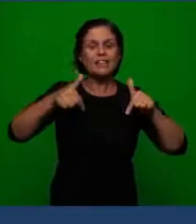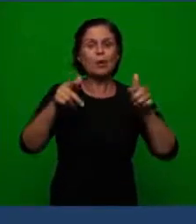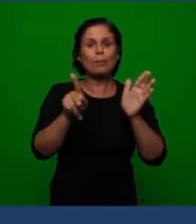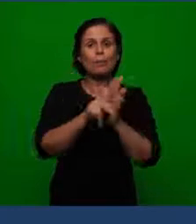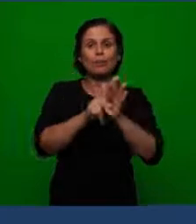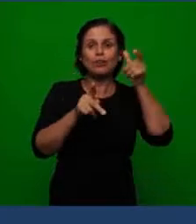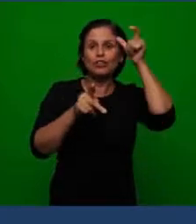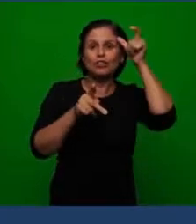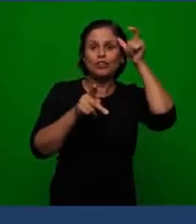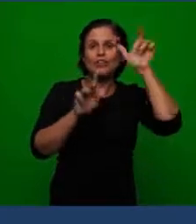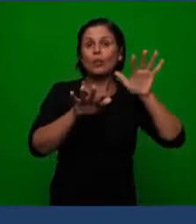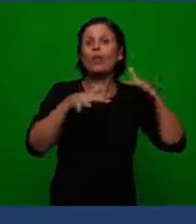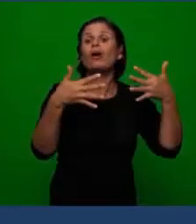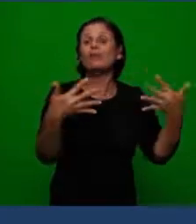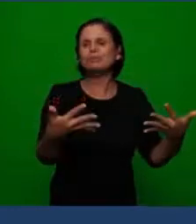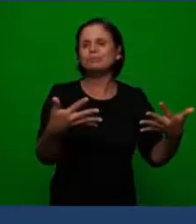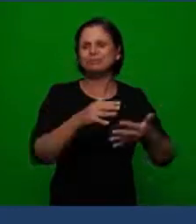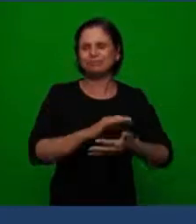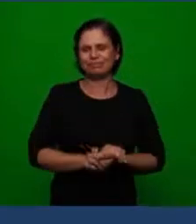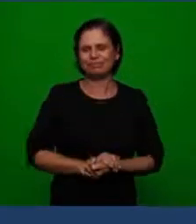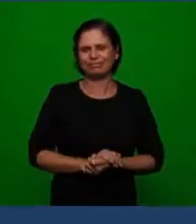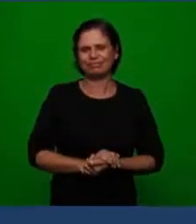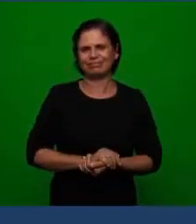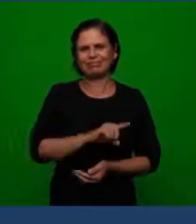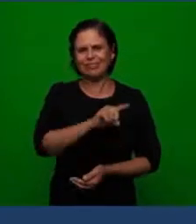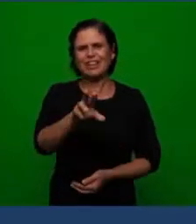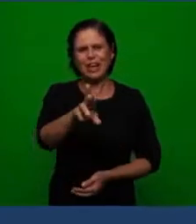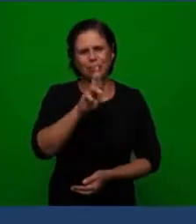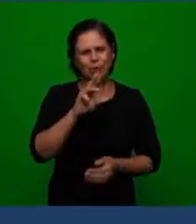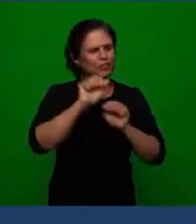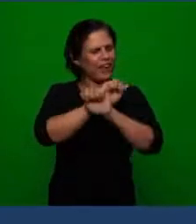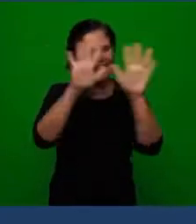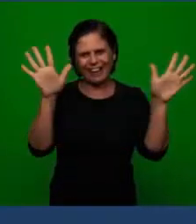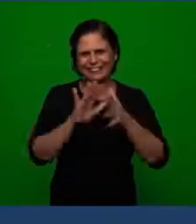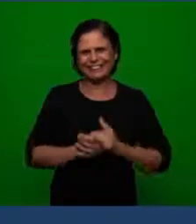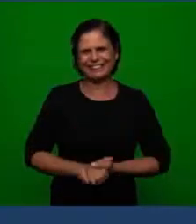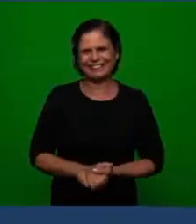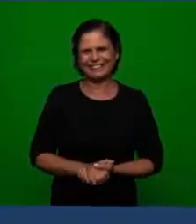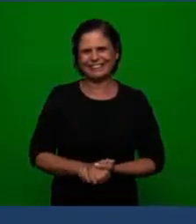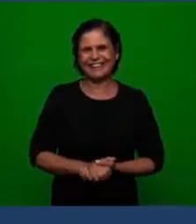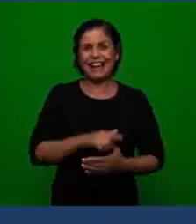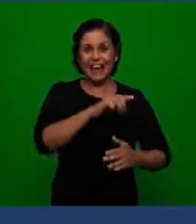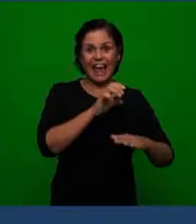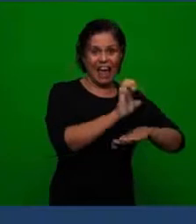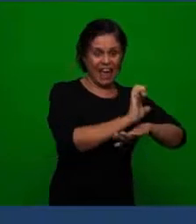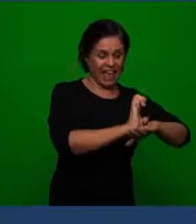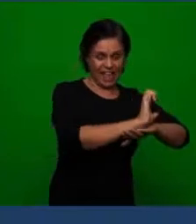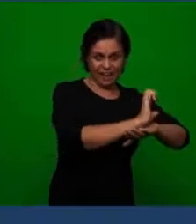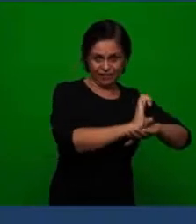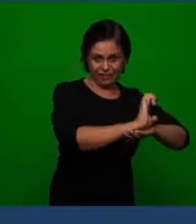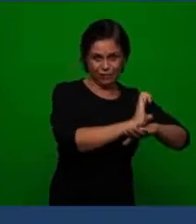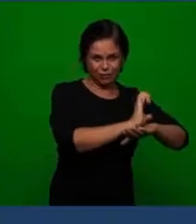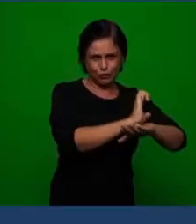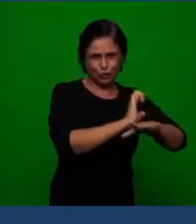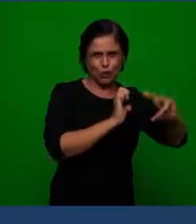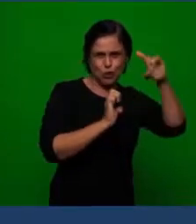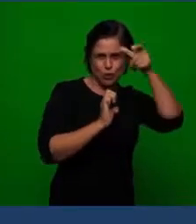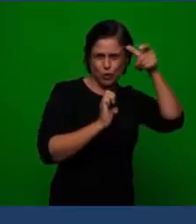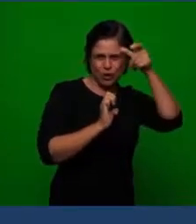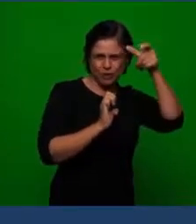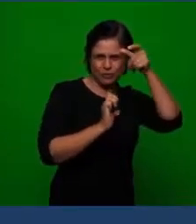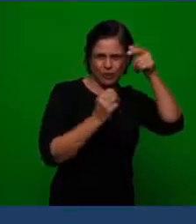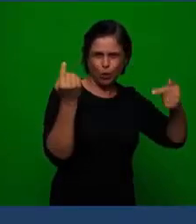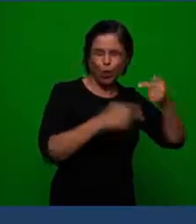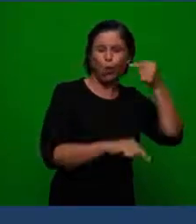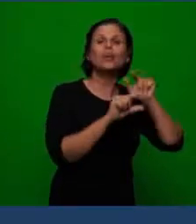broadcast and the Sunday schools will be able to answer quickly so in Ephesus the enemy